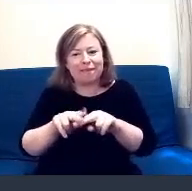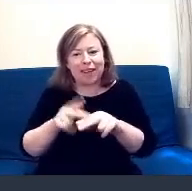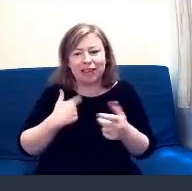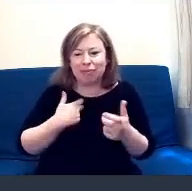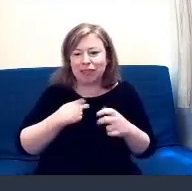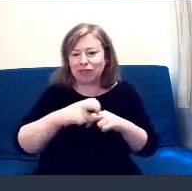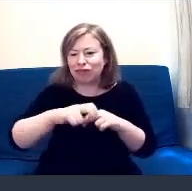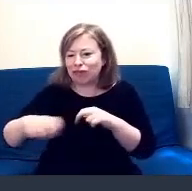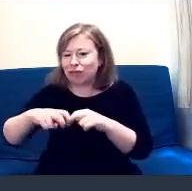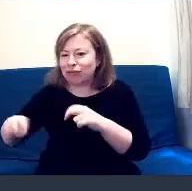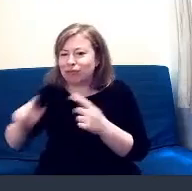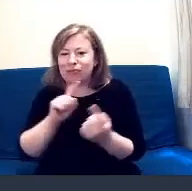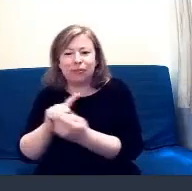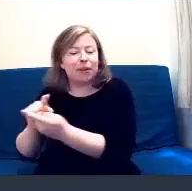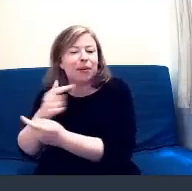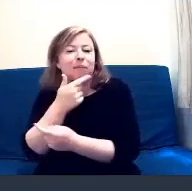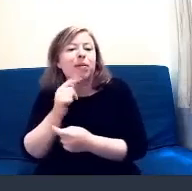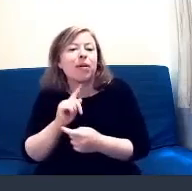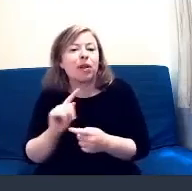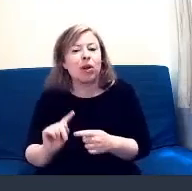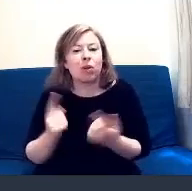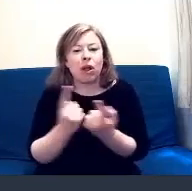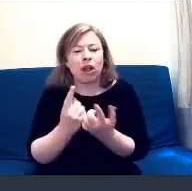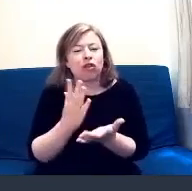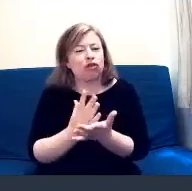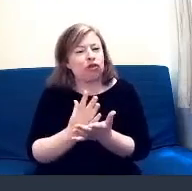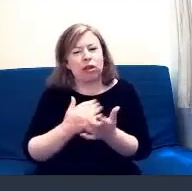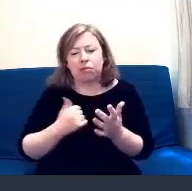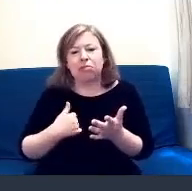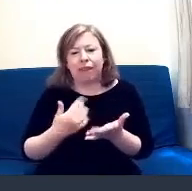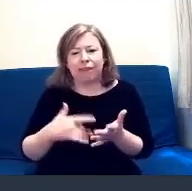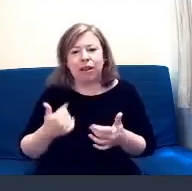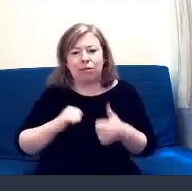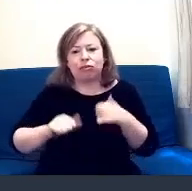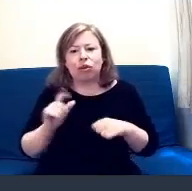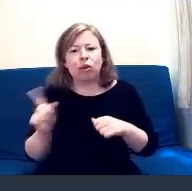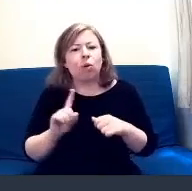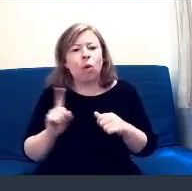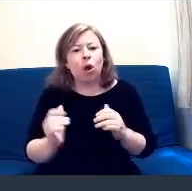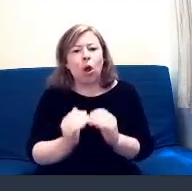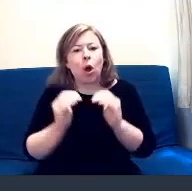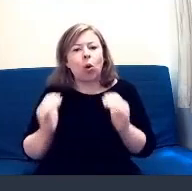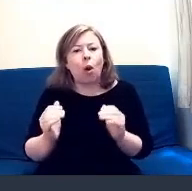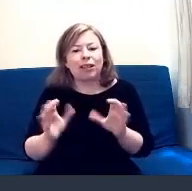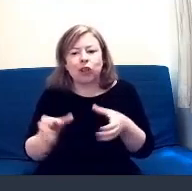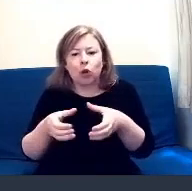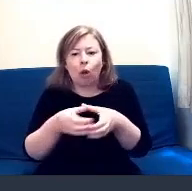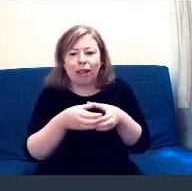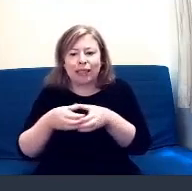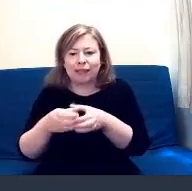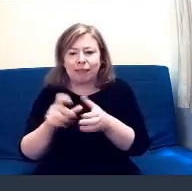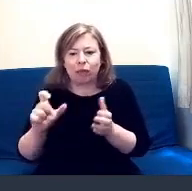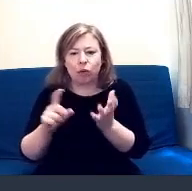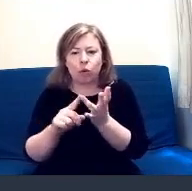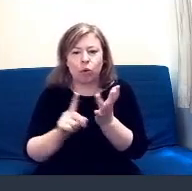I'm particularly proud of is the Equality Collective. And that's where communities can come in and have their voice heard and discuss topics